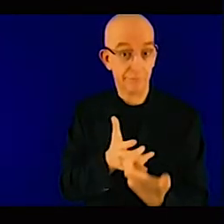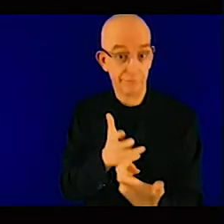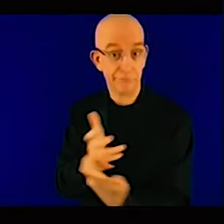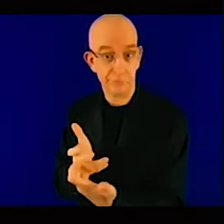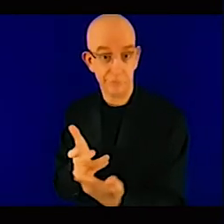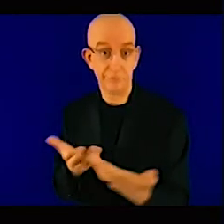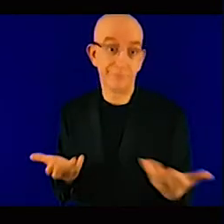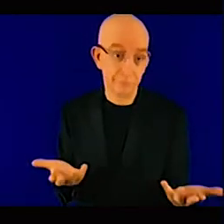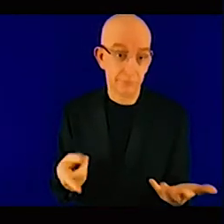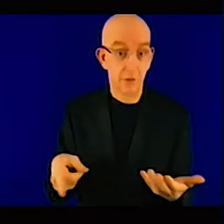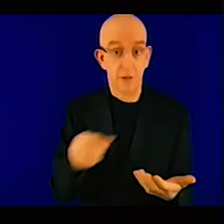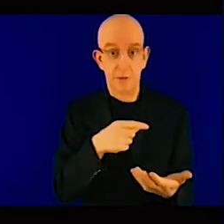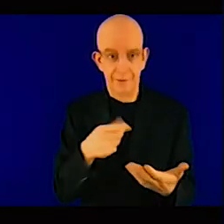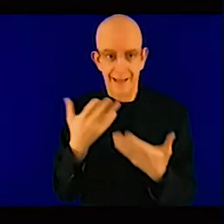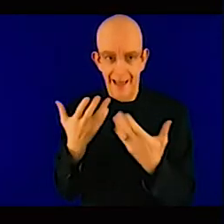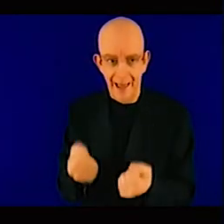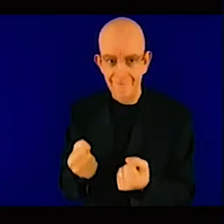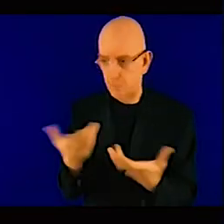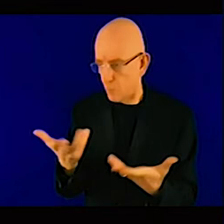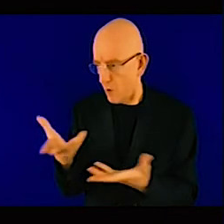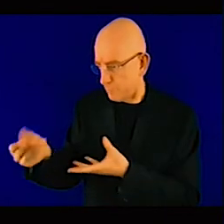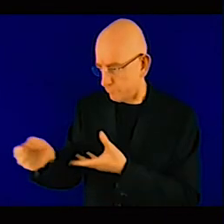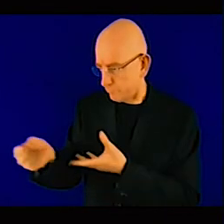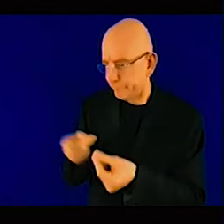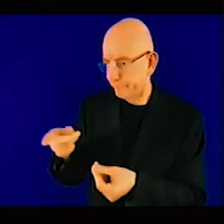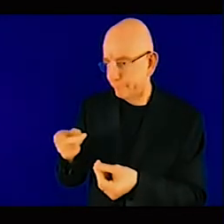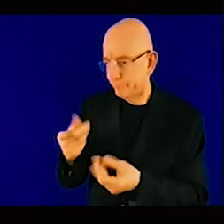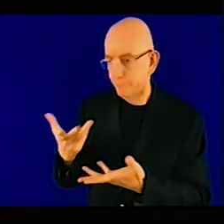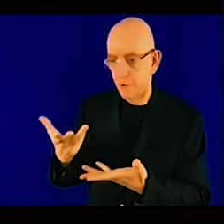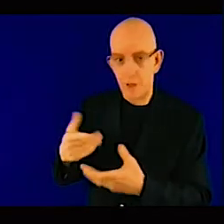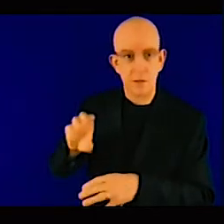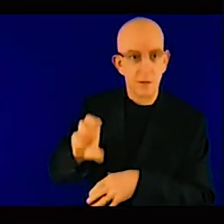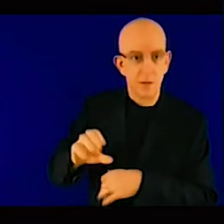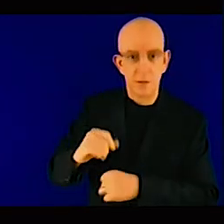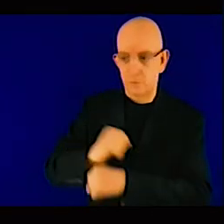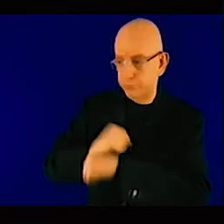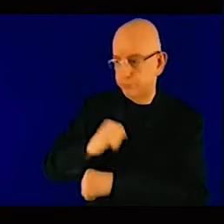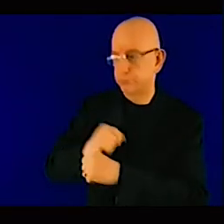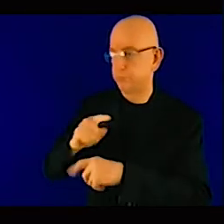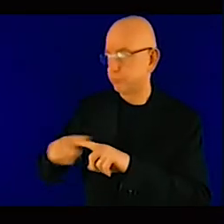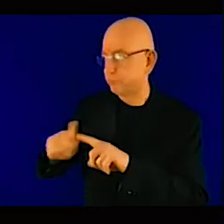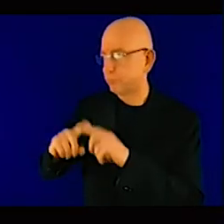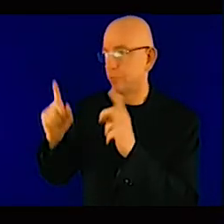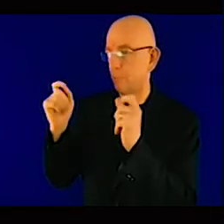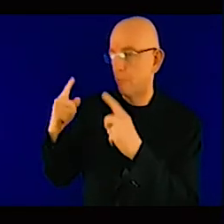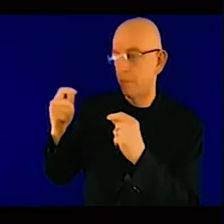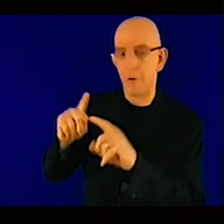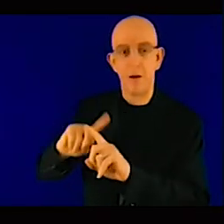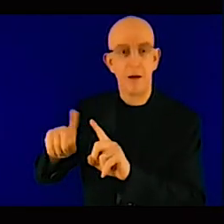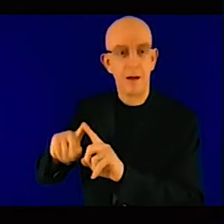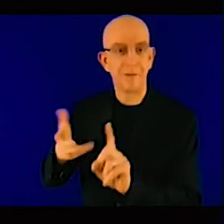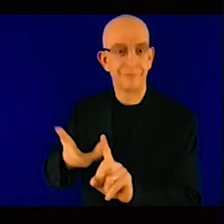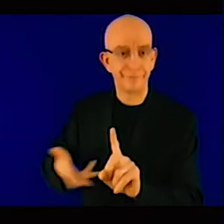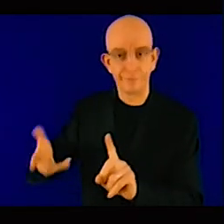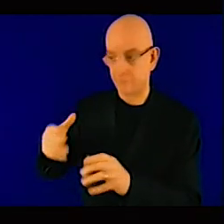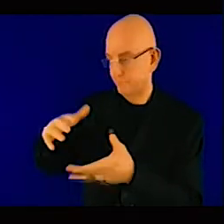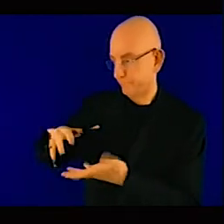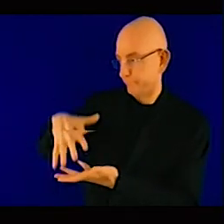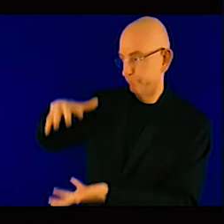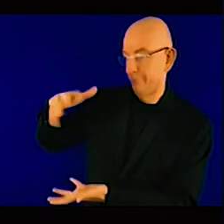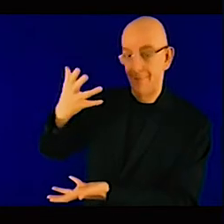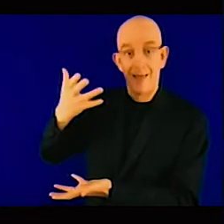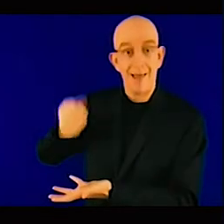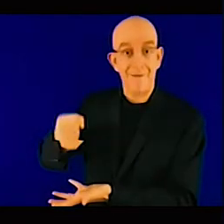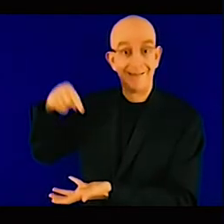Um, as we, as we, um, as we do more commitments in the, in the national adaptation,